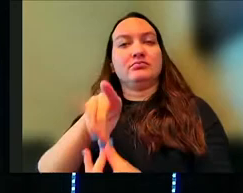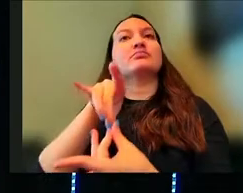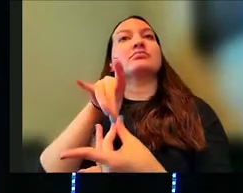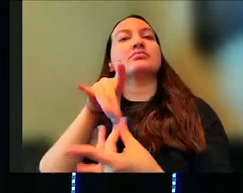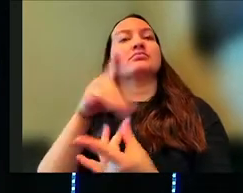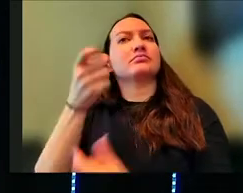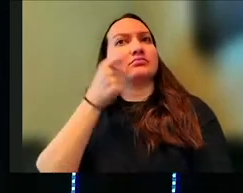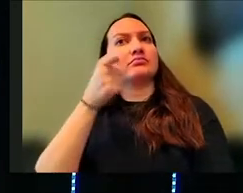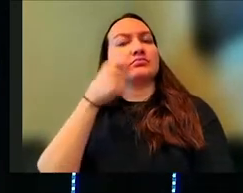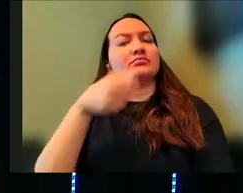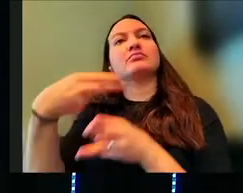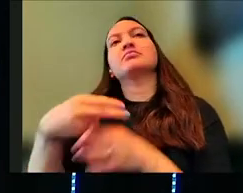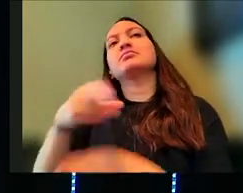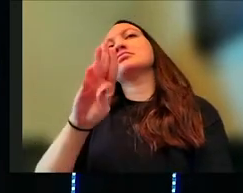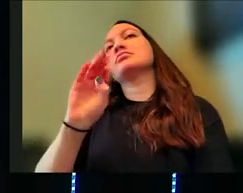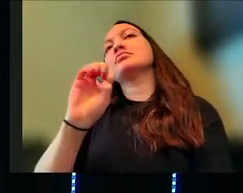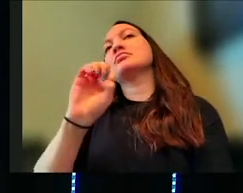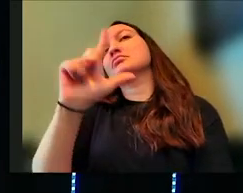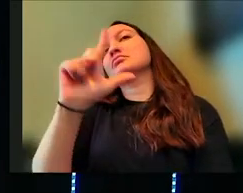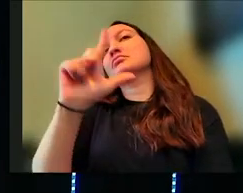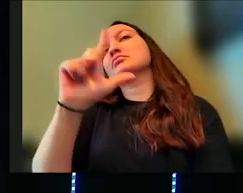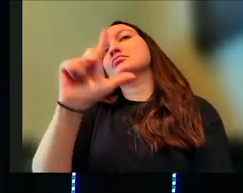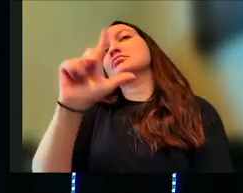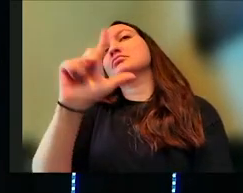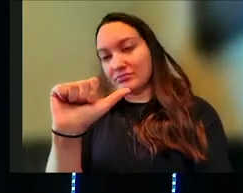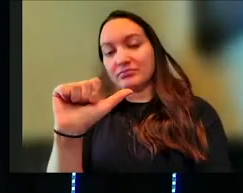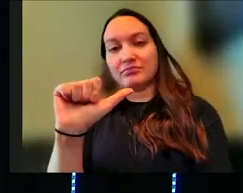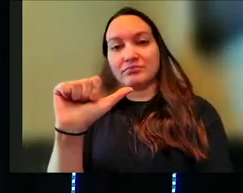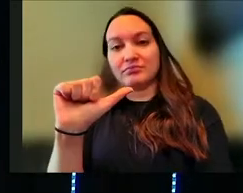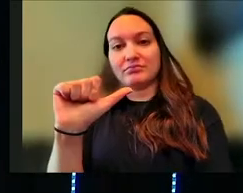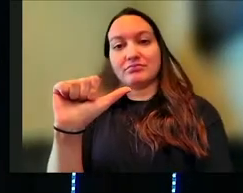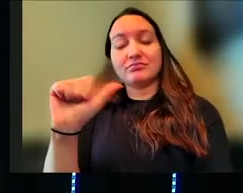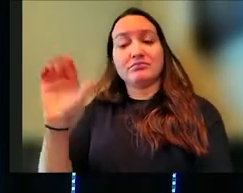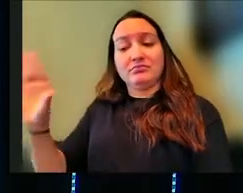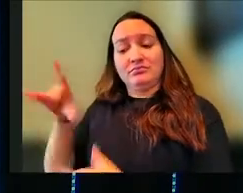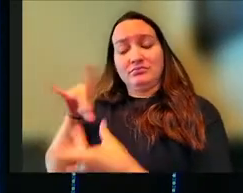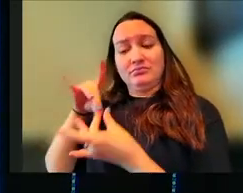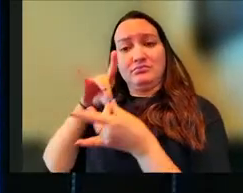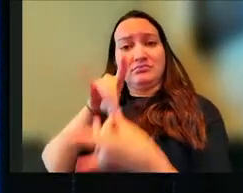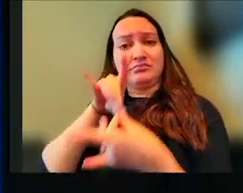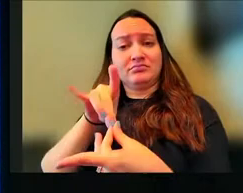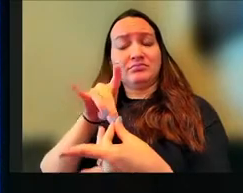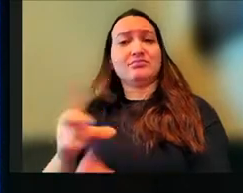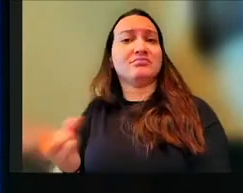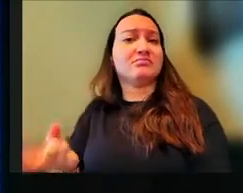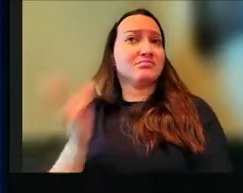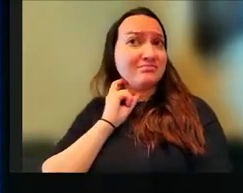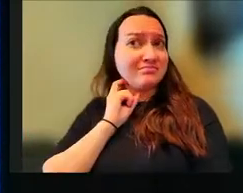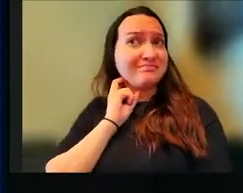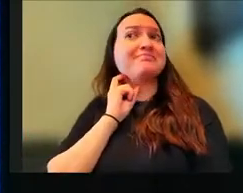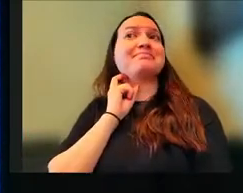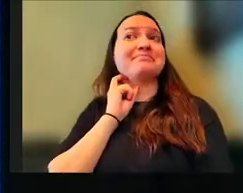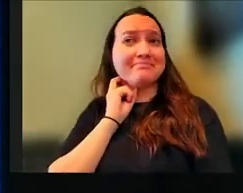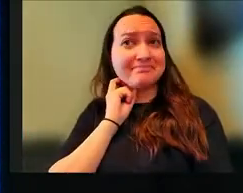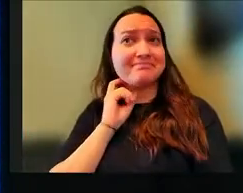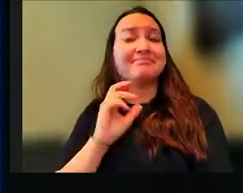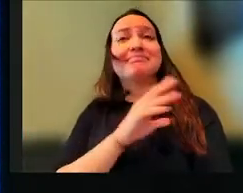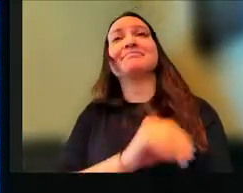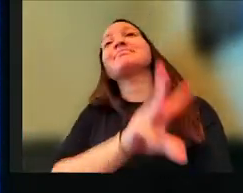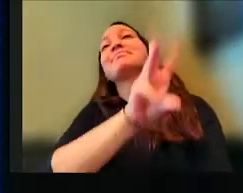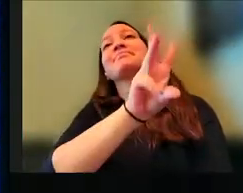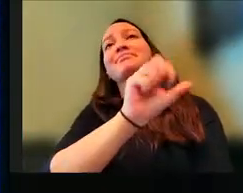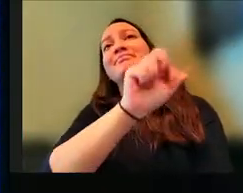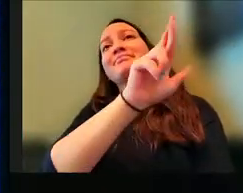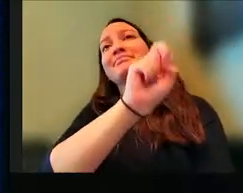Bella and her relationship with a vampire and a werewolf. You're like, yeah, we're getting